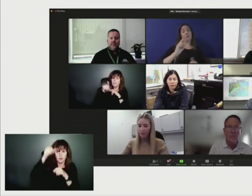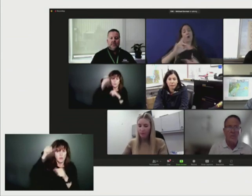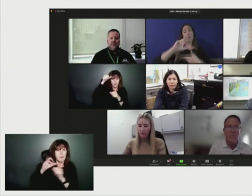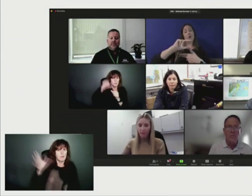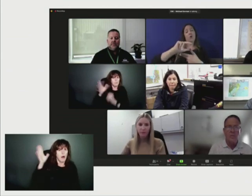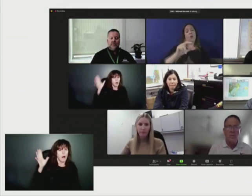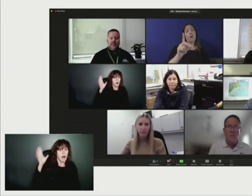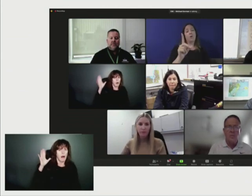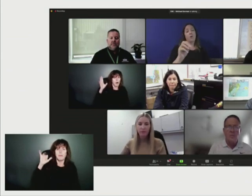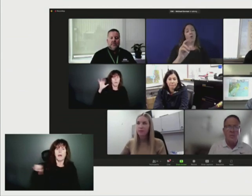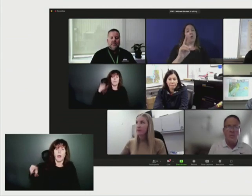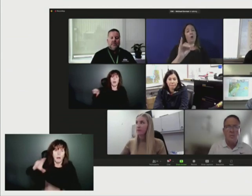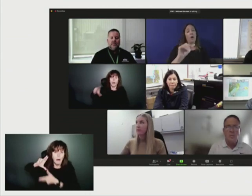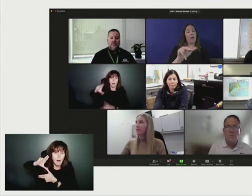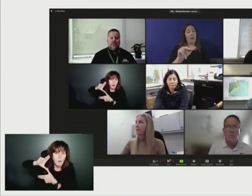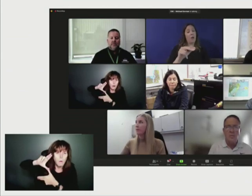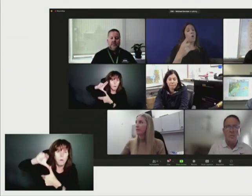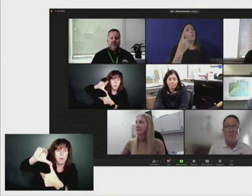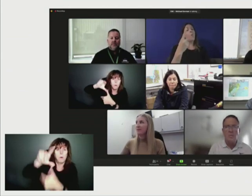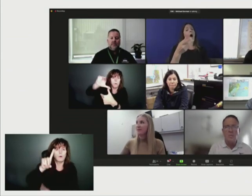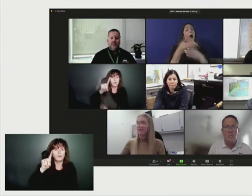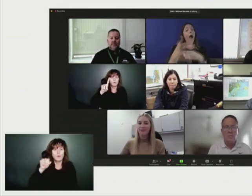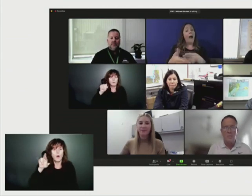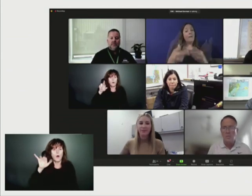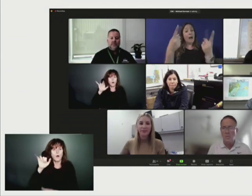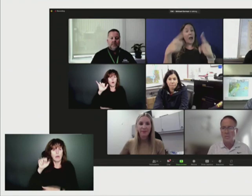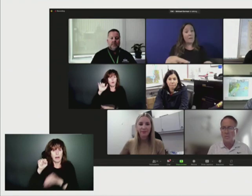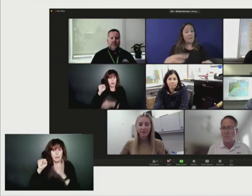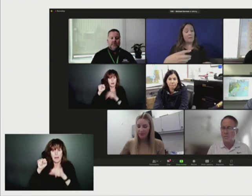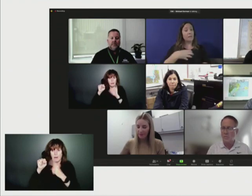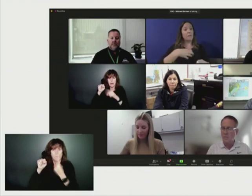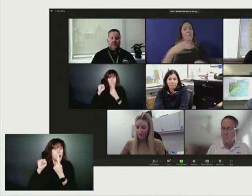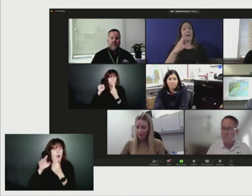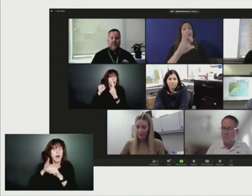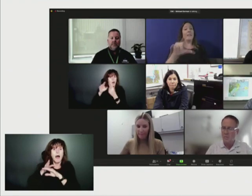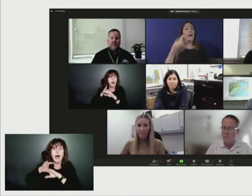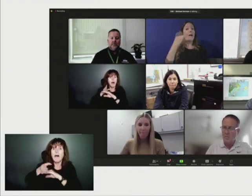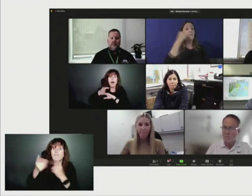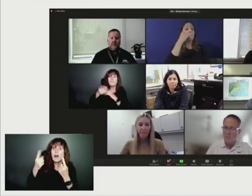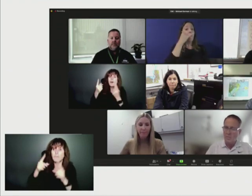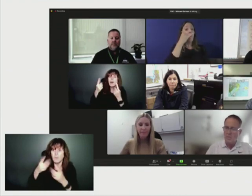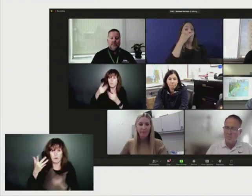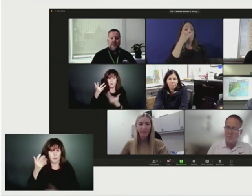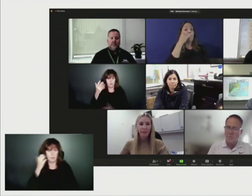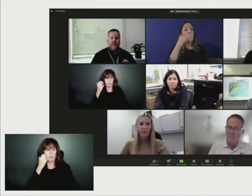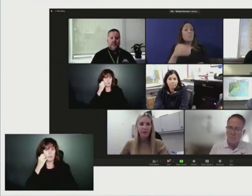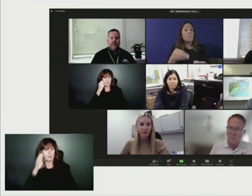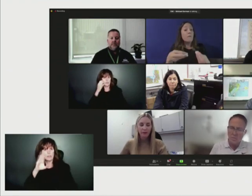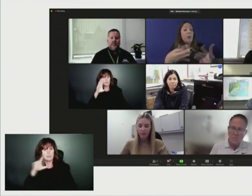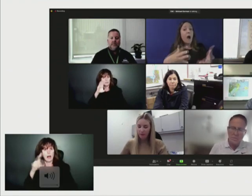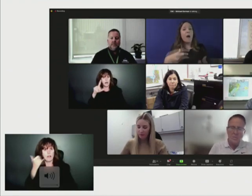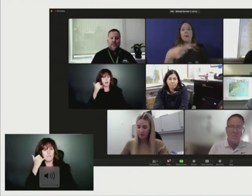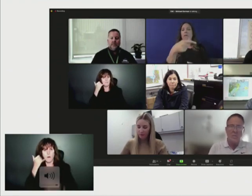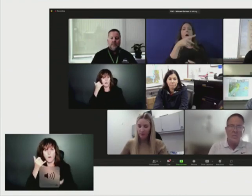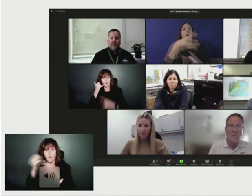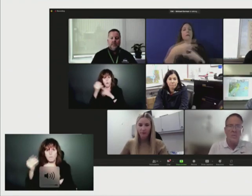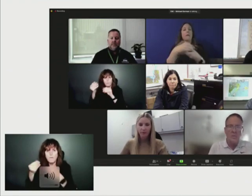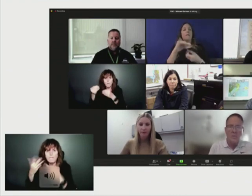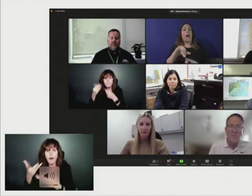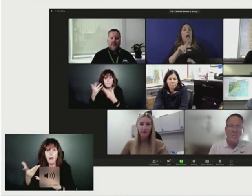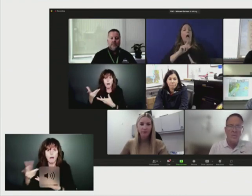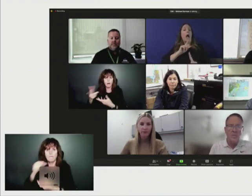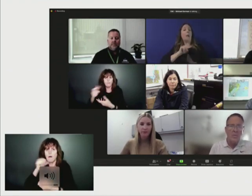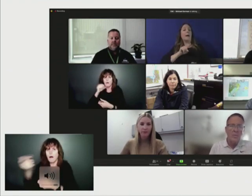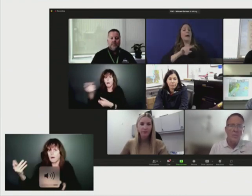aftermath complaints was that cell phone providers were not part of the command center. I recall the former premier